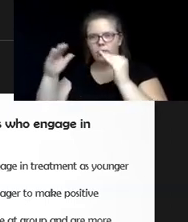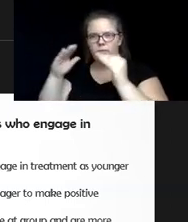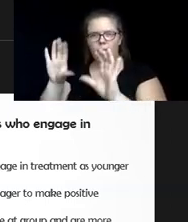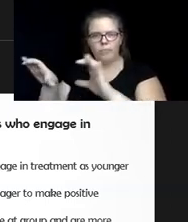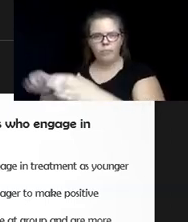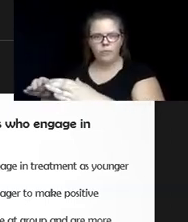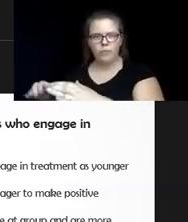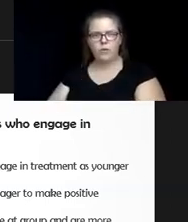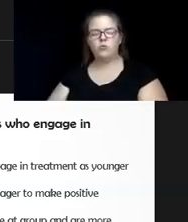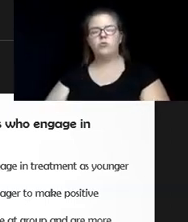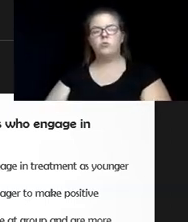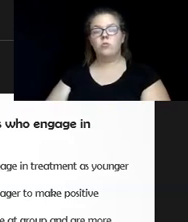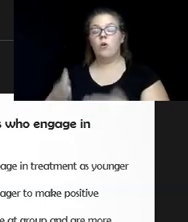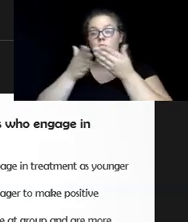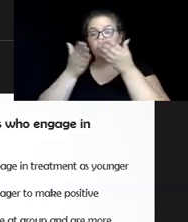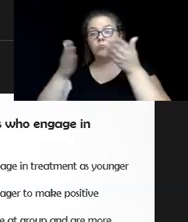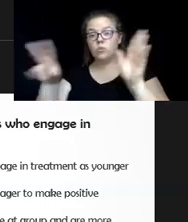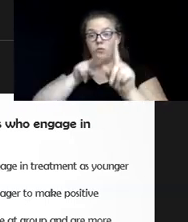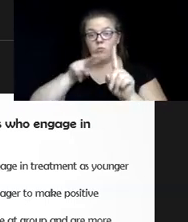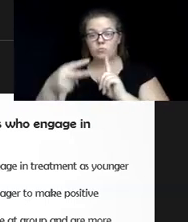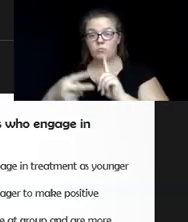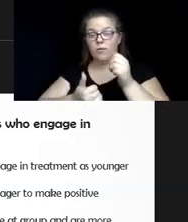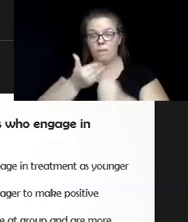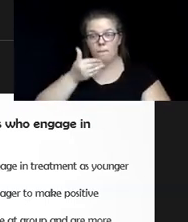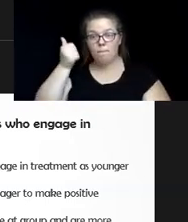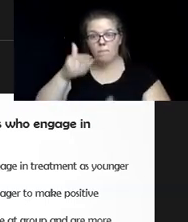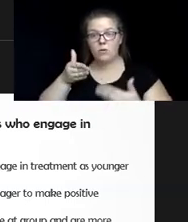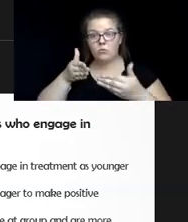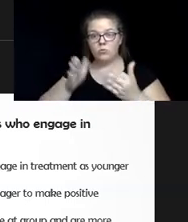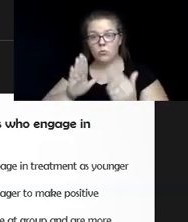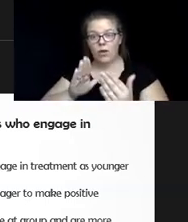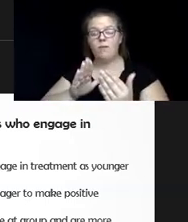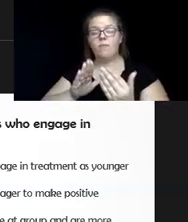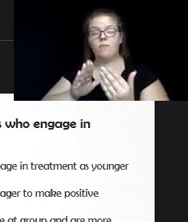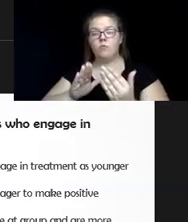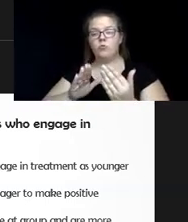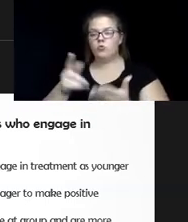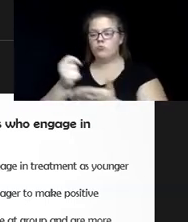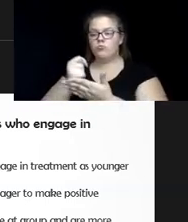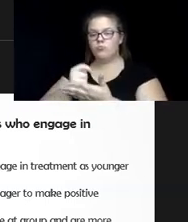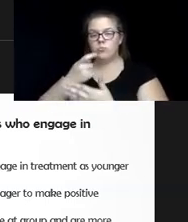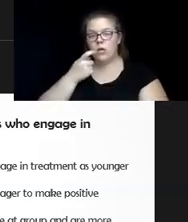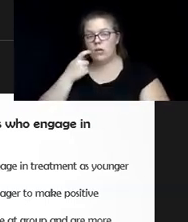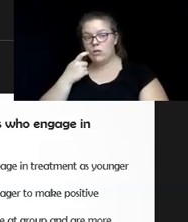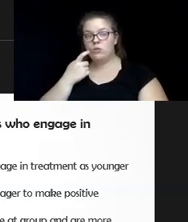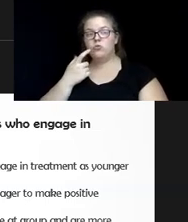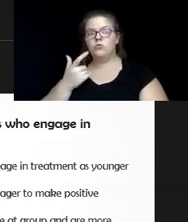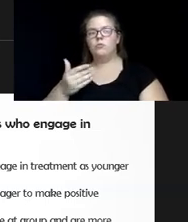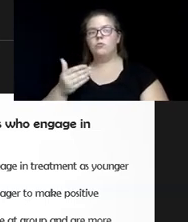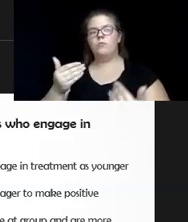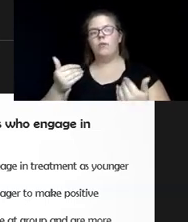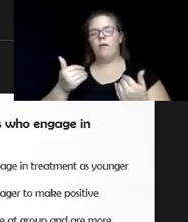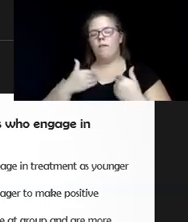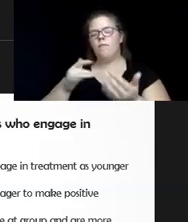From the general perspective, the best way to treatment in addiction is to have a pharmacological or